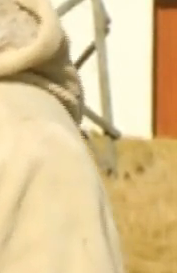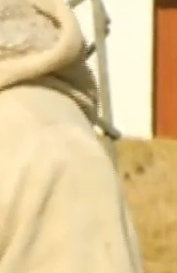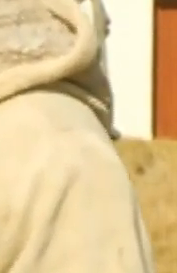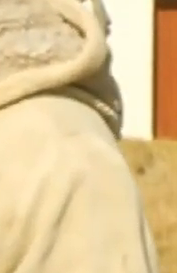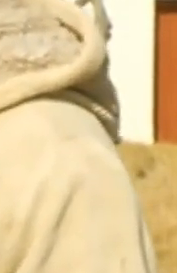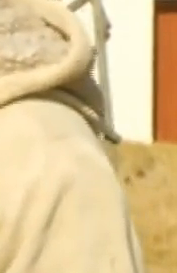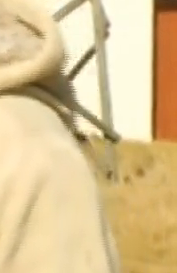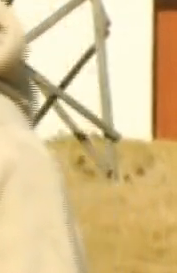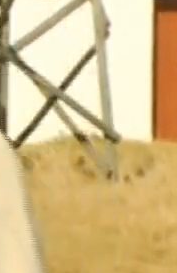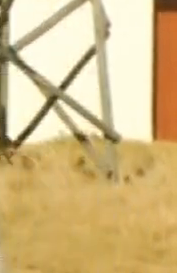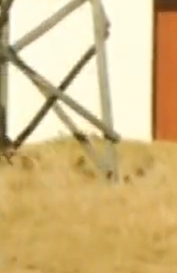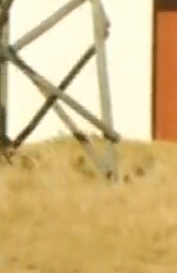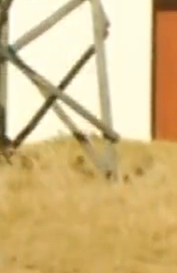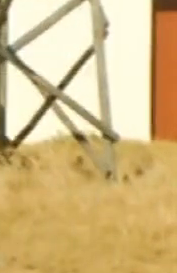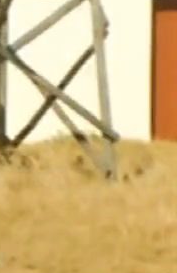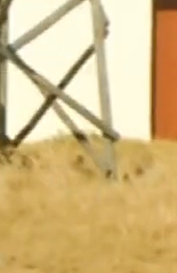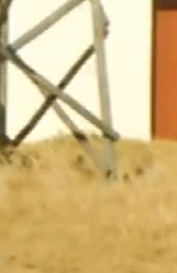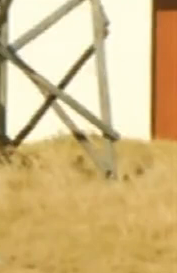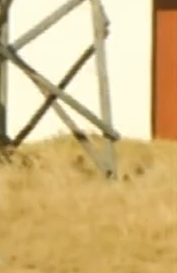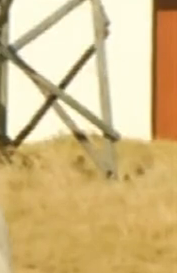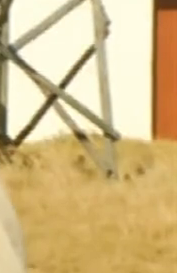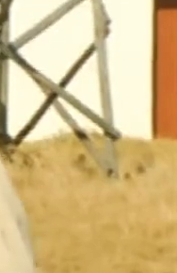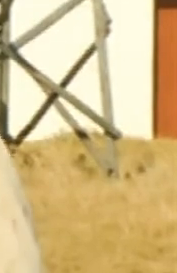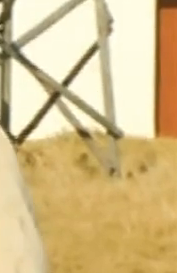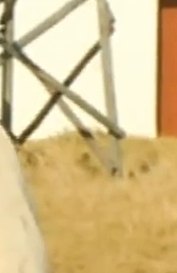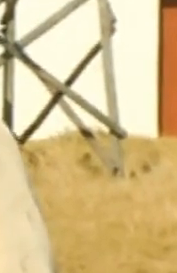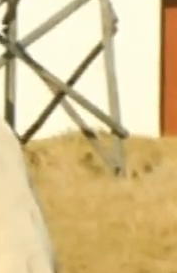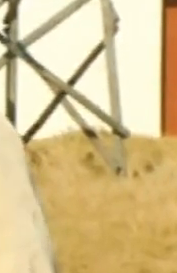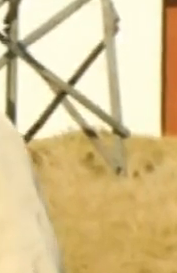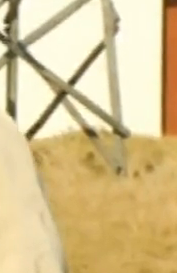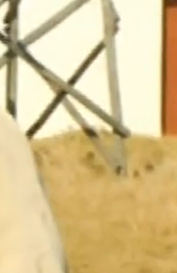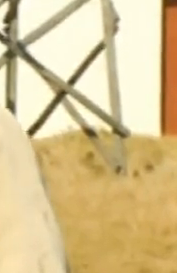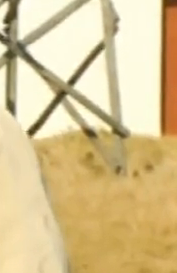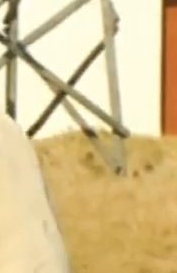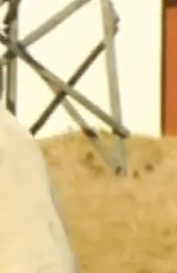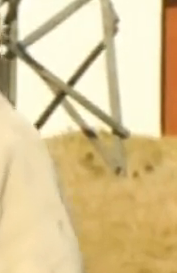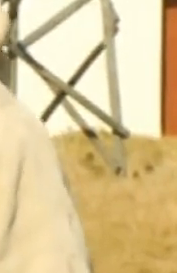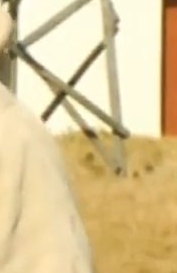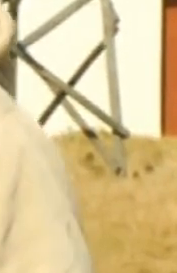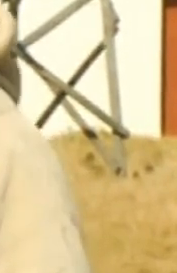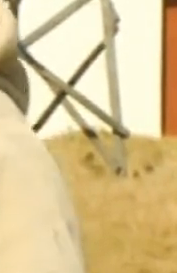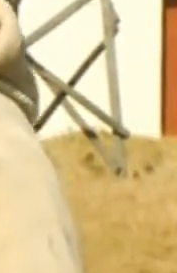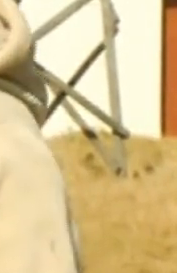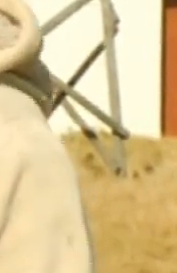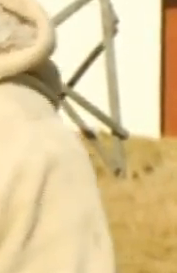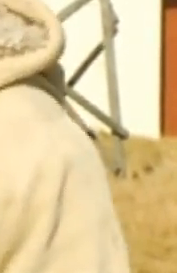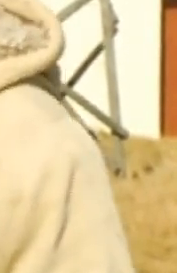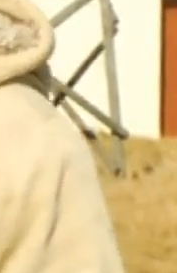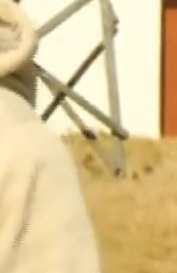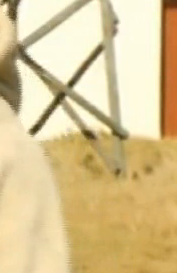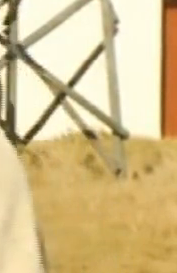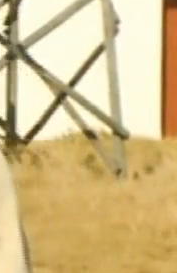the future of the rural areas, it will be done. Yes. So hence, have decided to take this opportunity